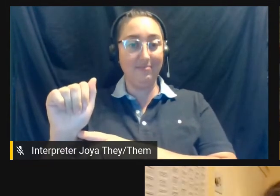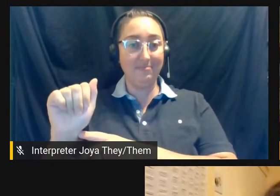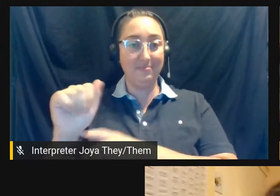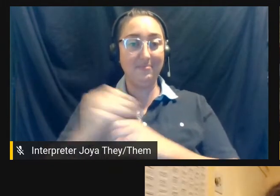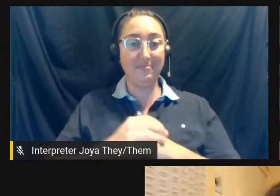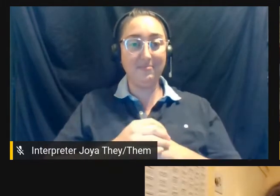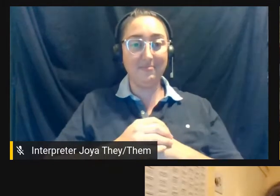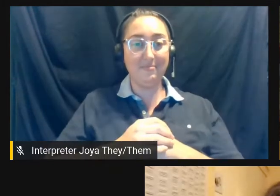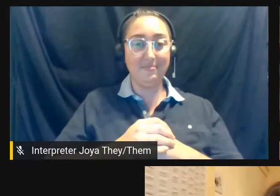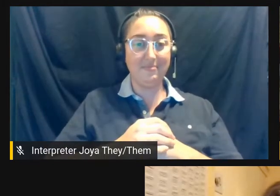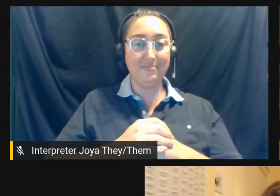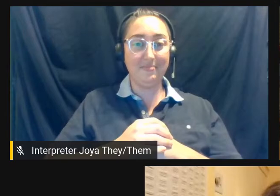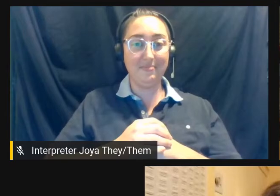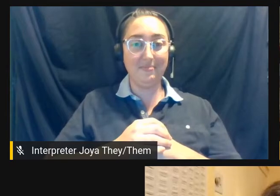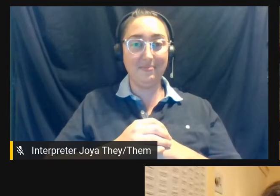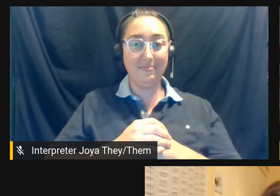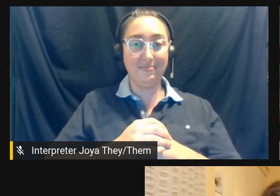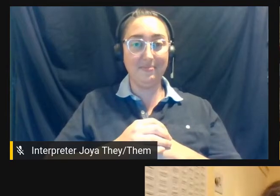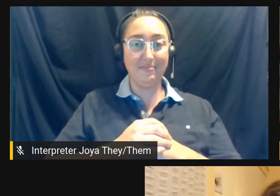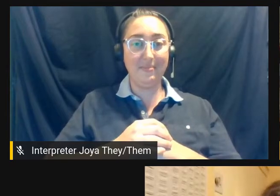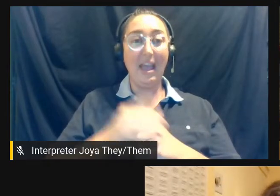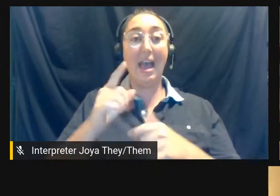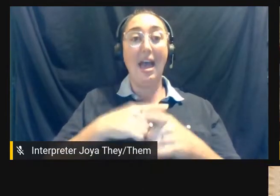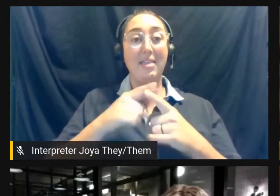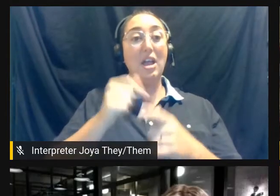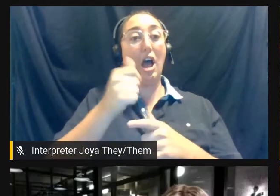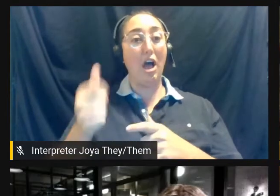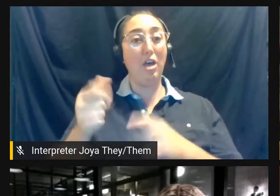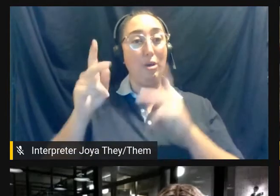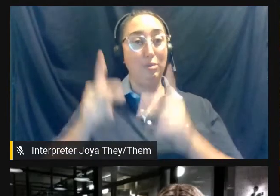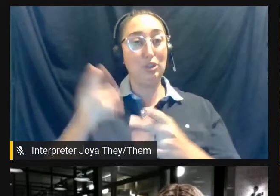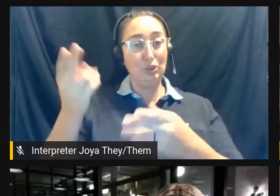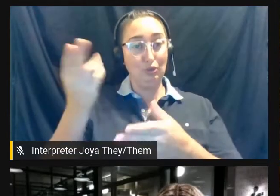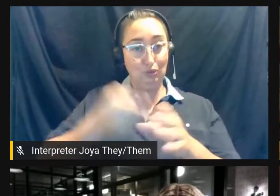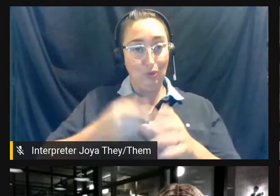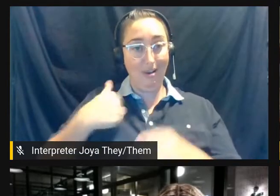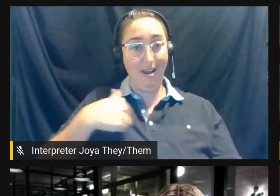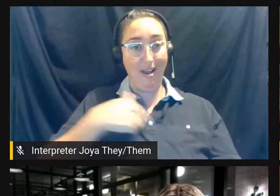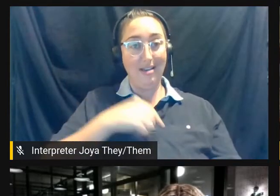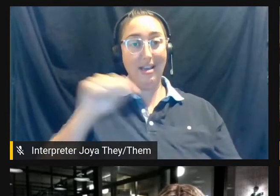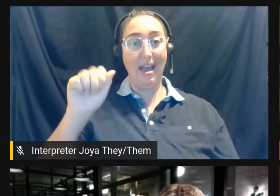Stryker the